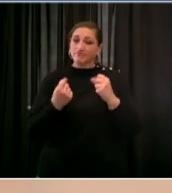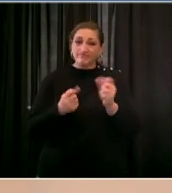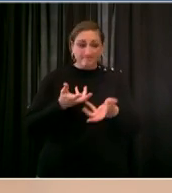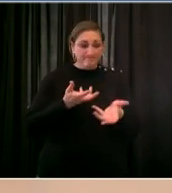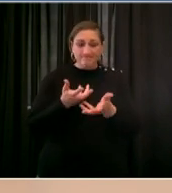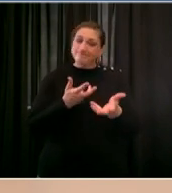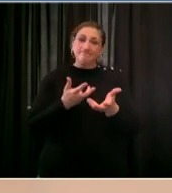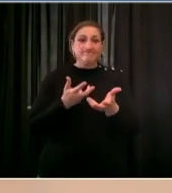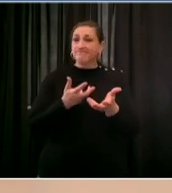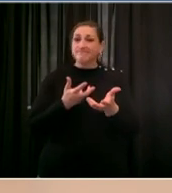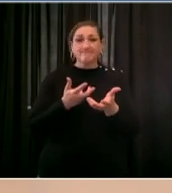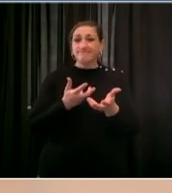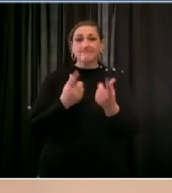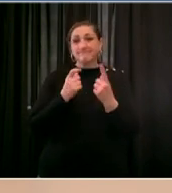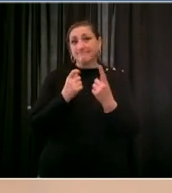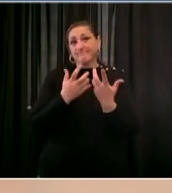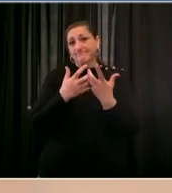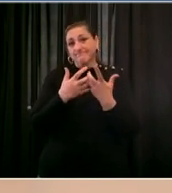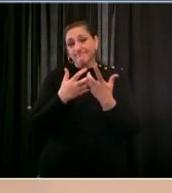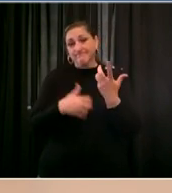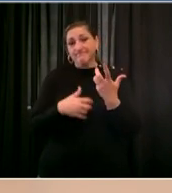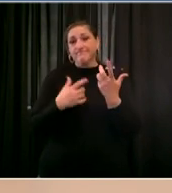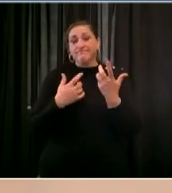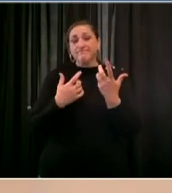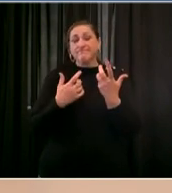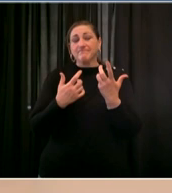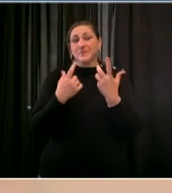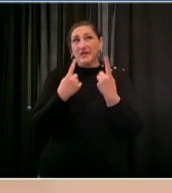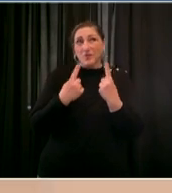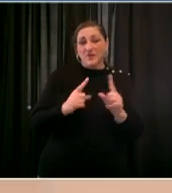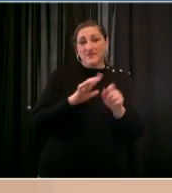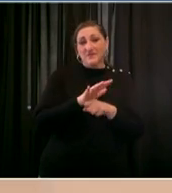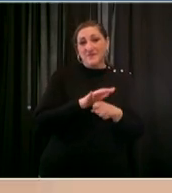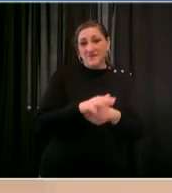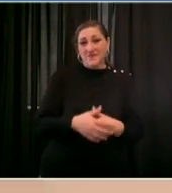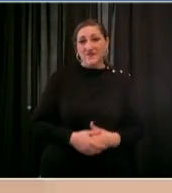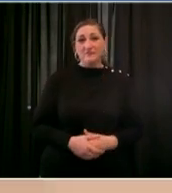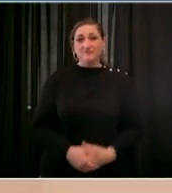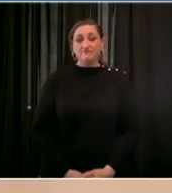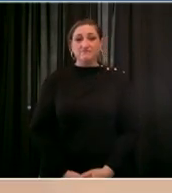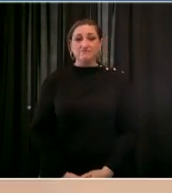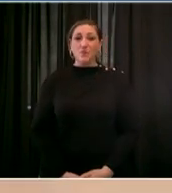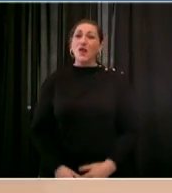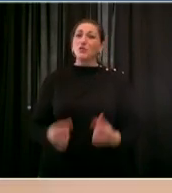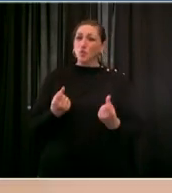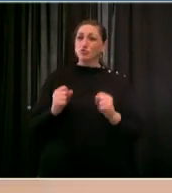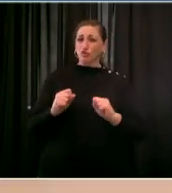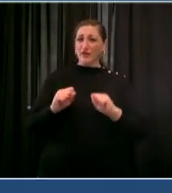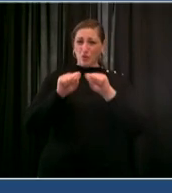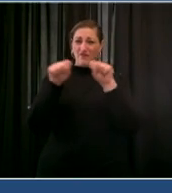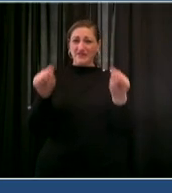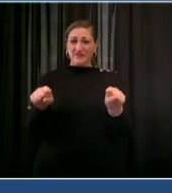and we must find ways to strengthen our system it starts with investigation and accountability